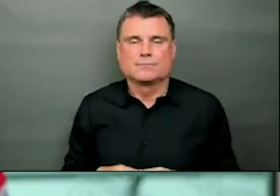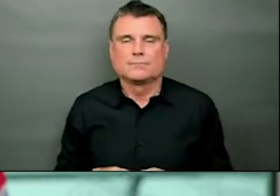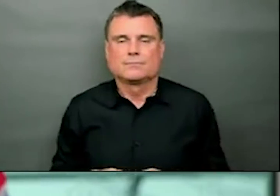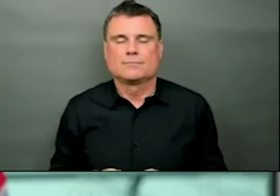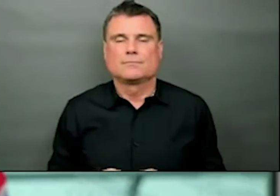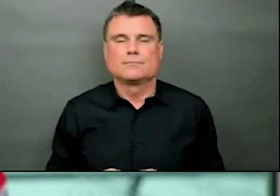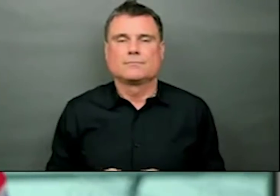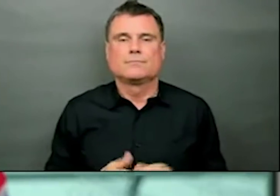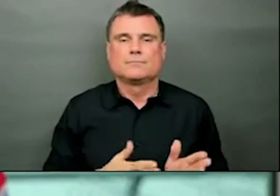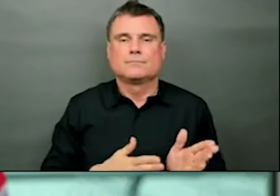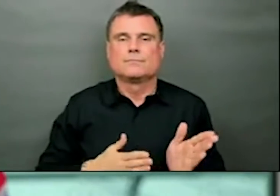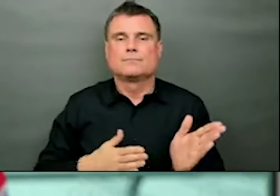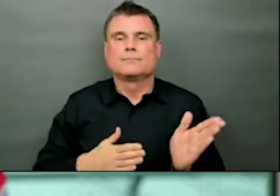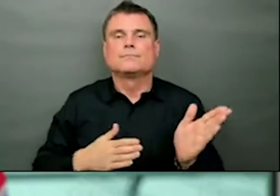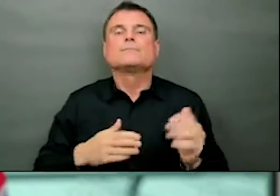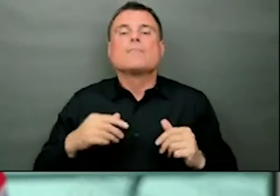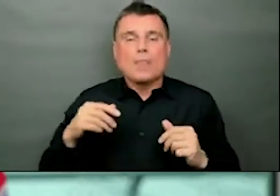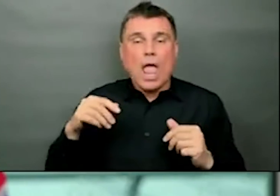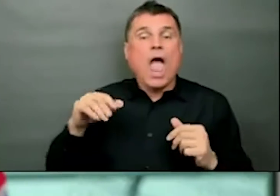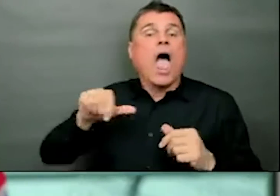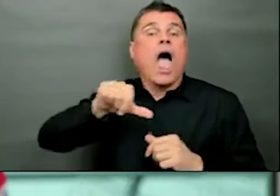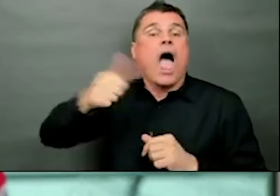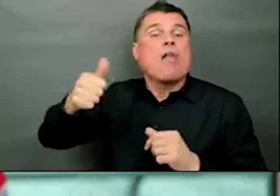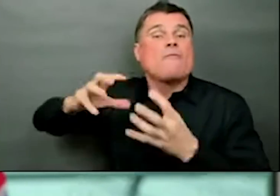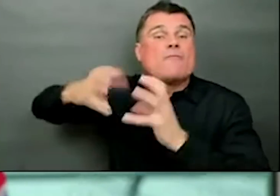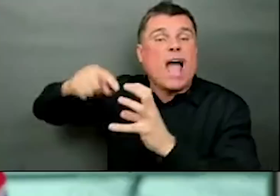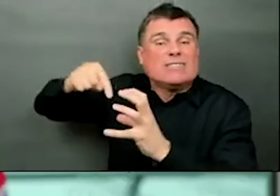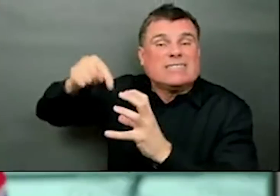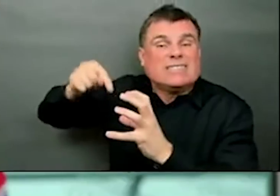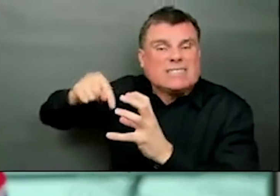initial case of a variant under investigation.